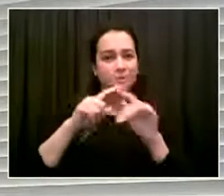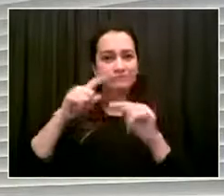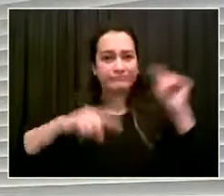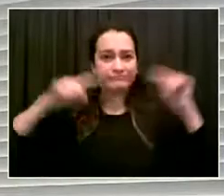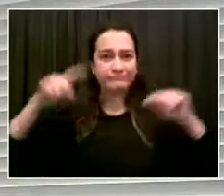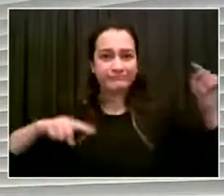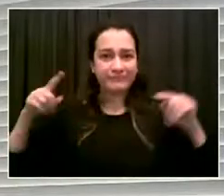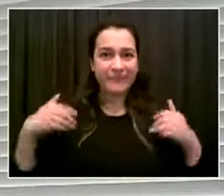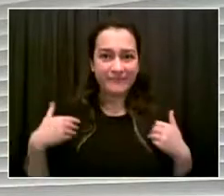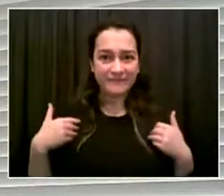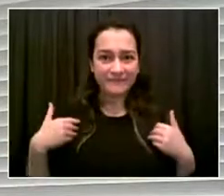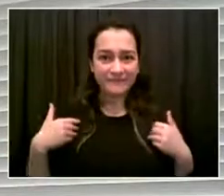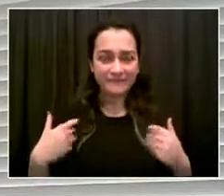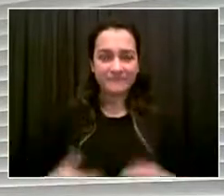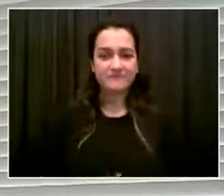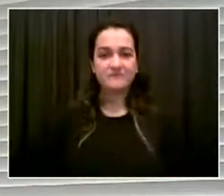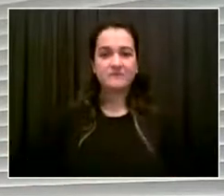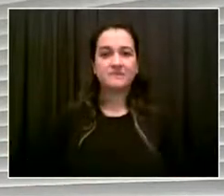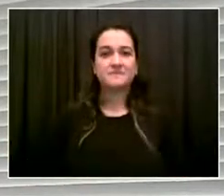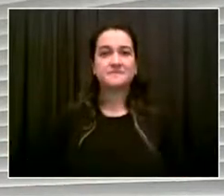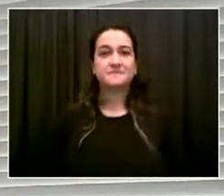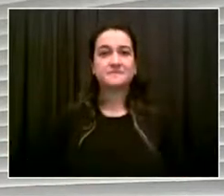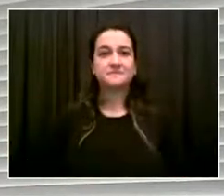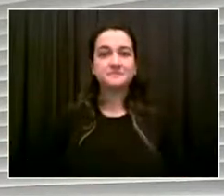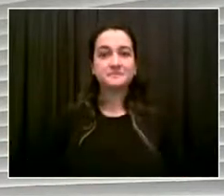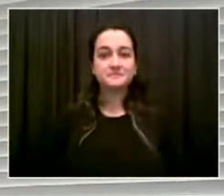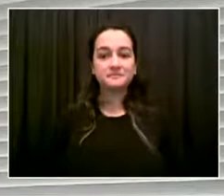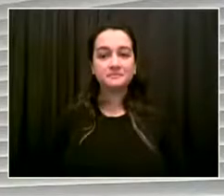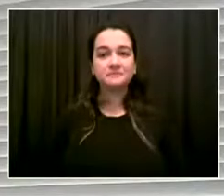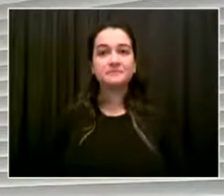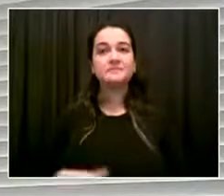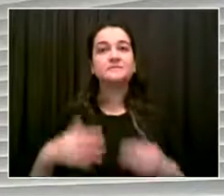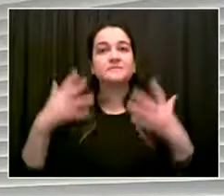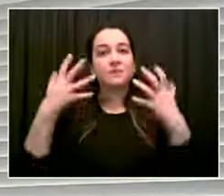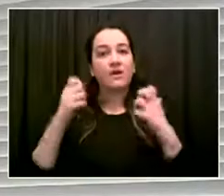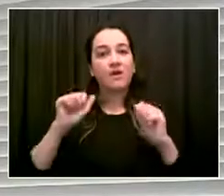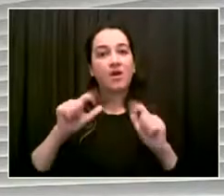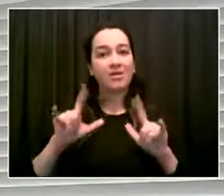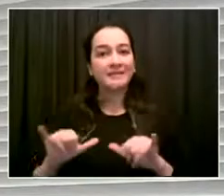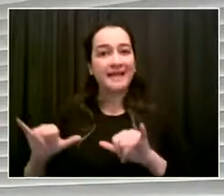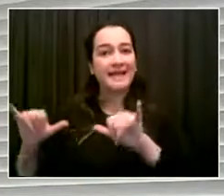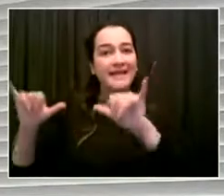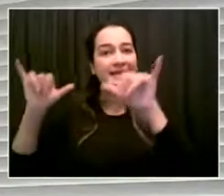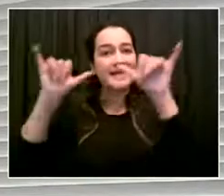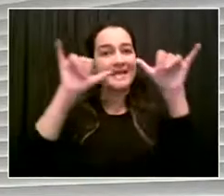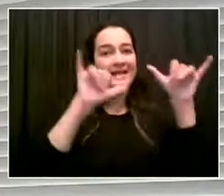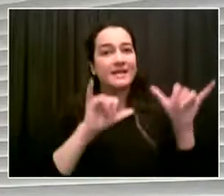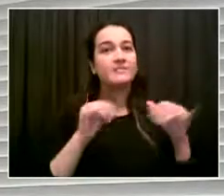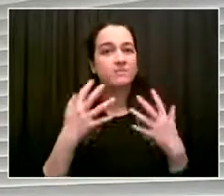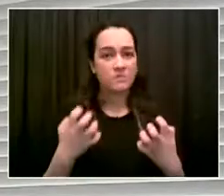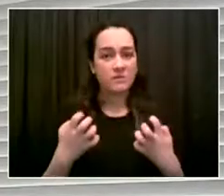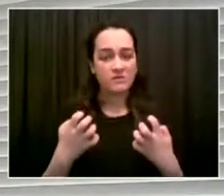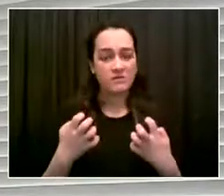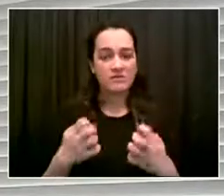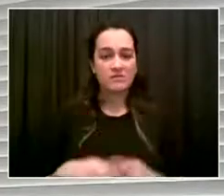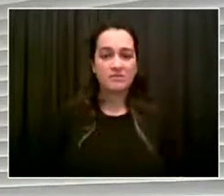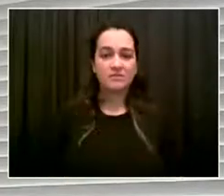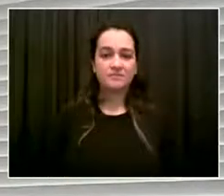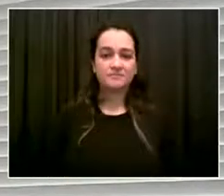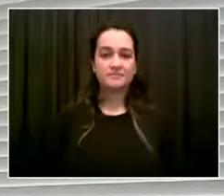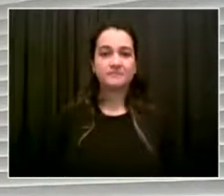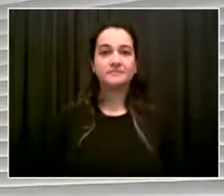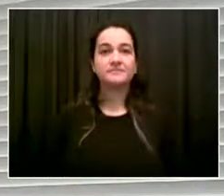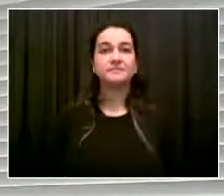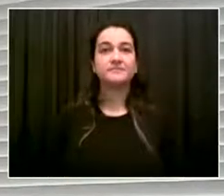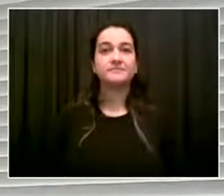map blue and Mayor de Blasio this petition is coming down today. Childcare weighs heavily on couples